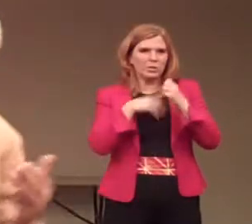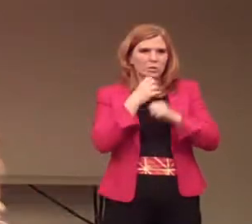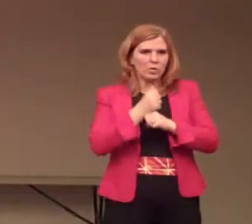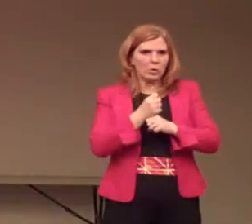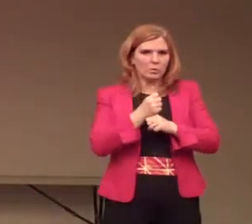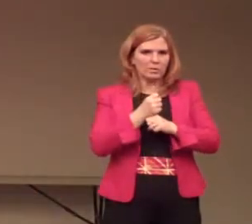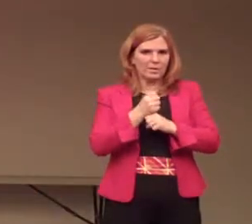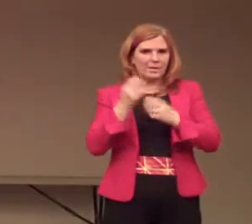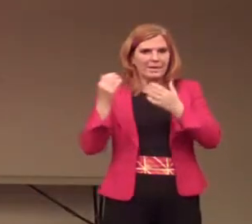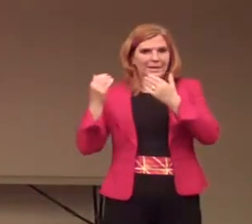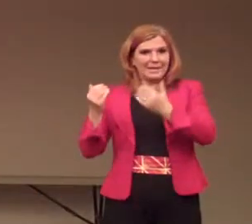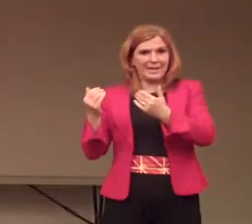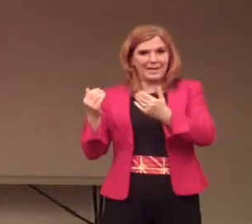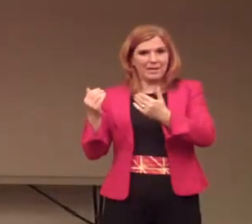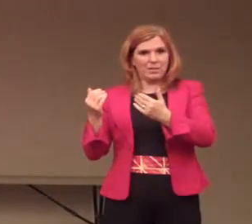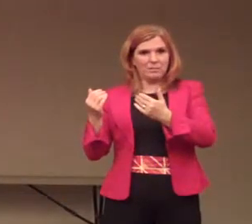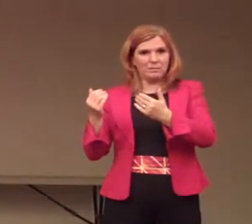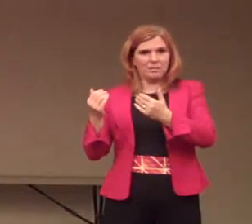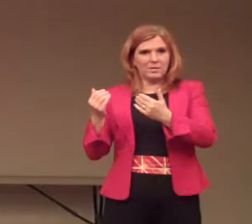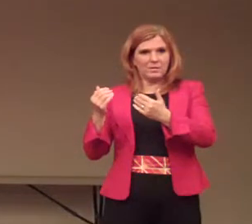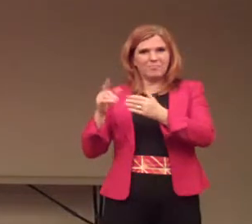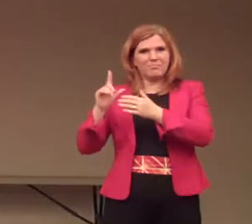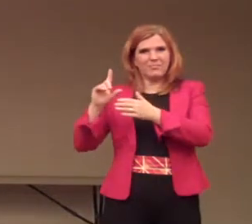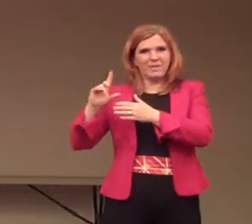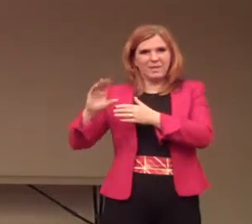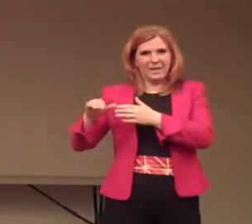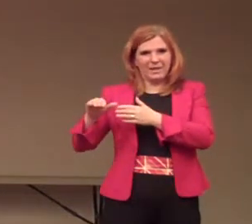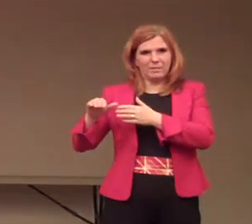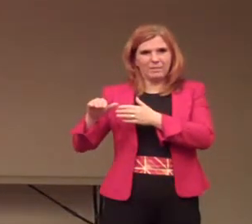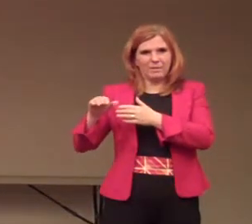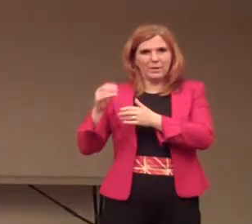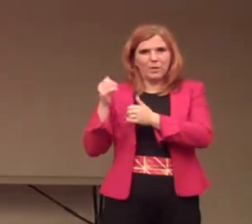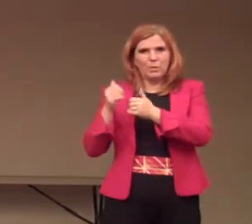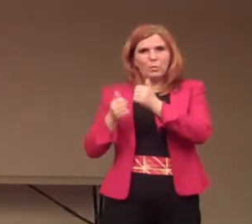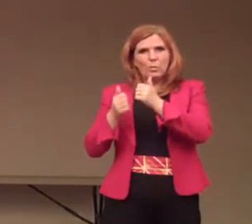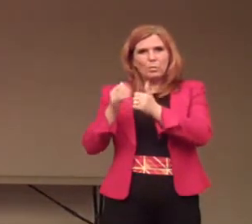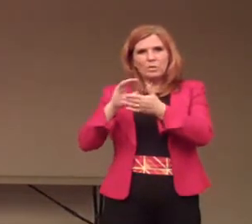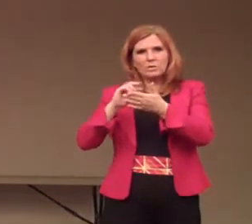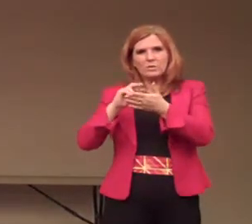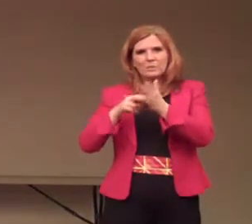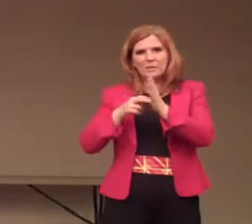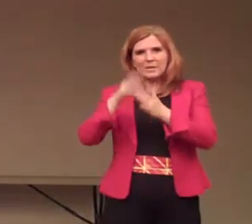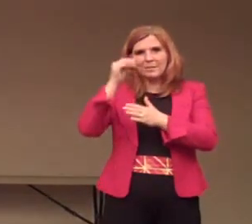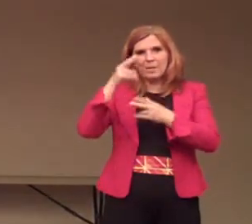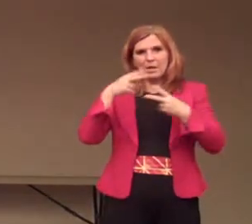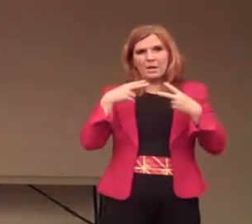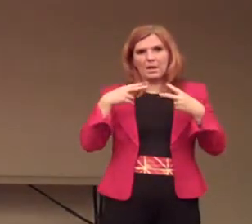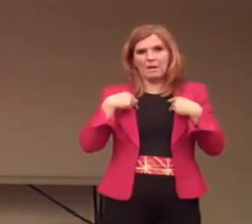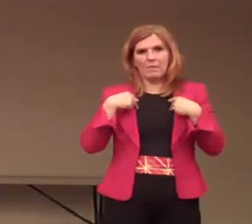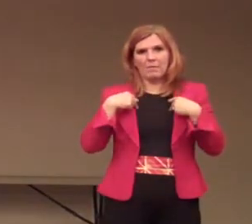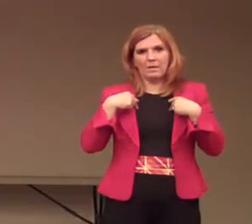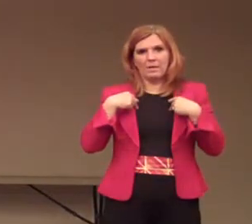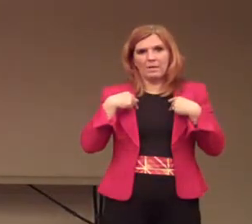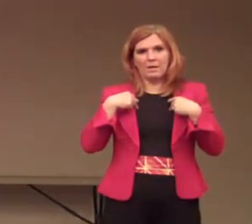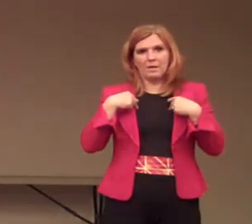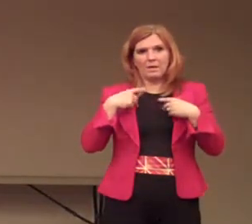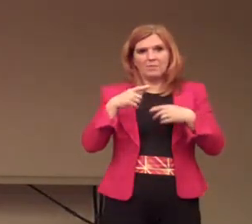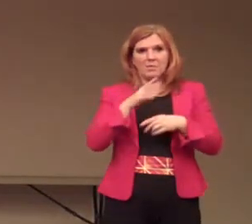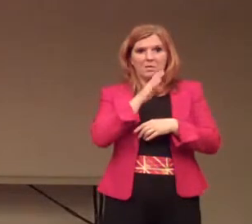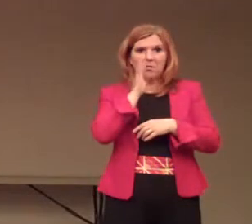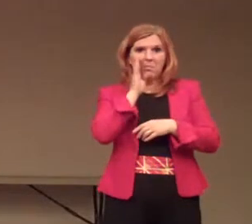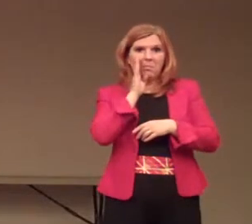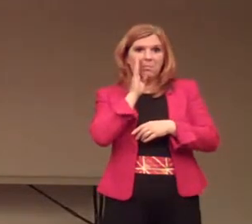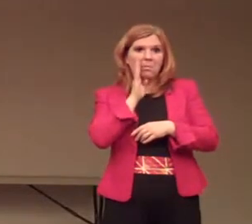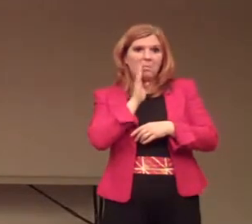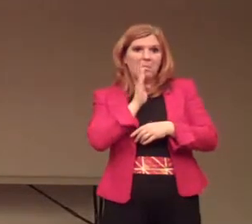In this period, it's a little later. Which means that men have an elongated bachelorhood.